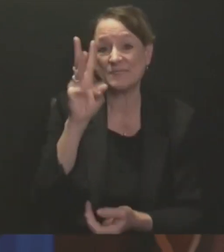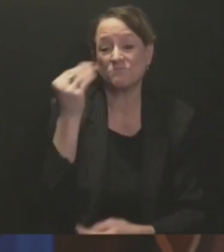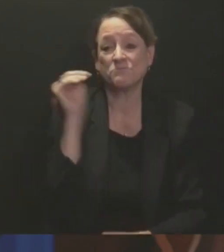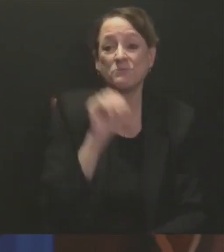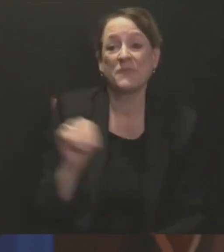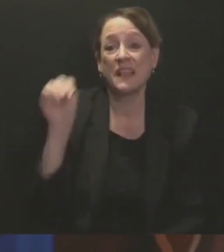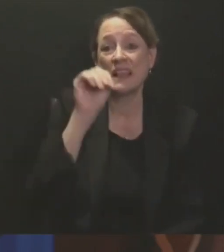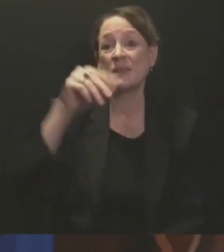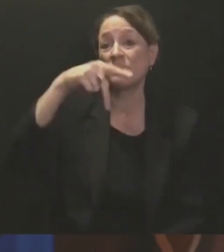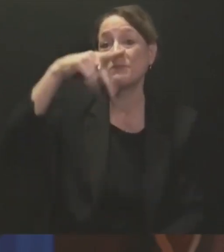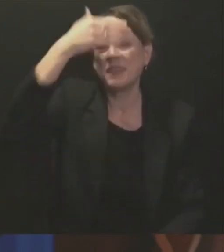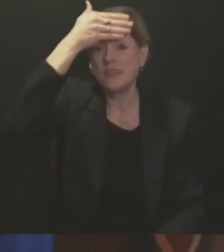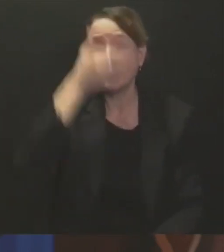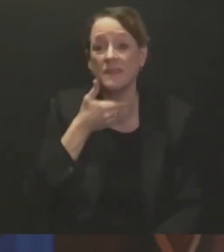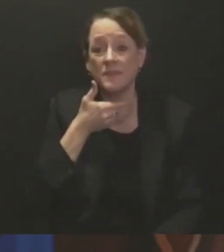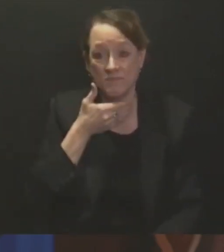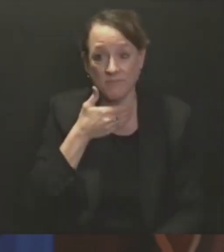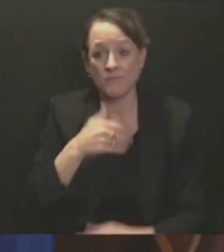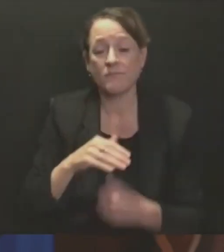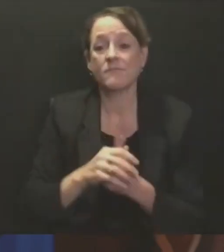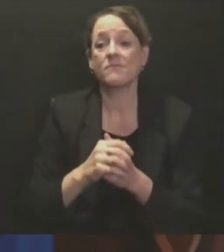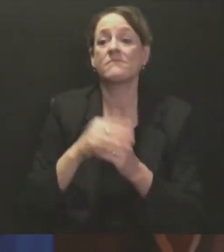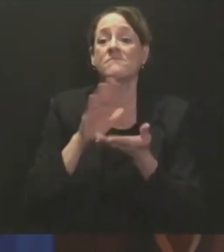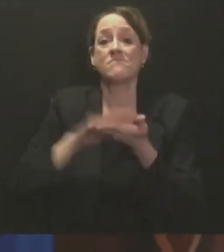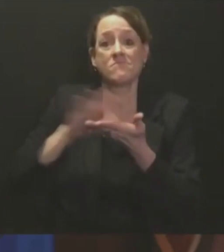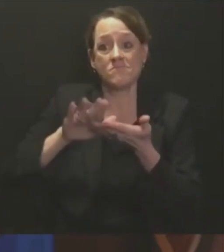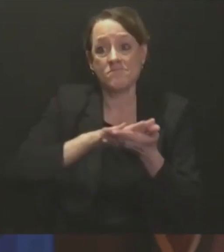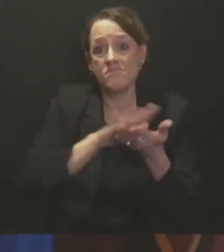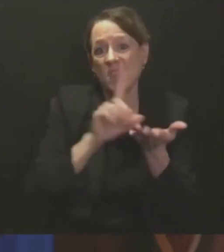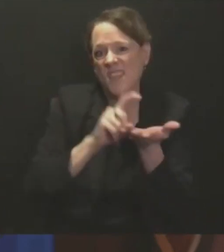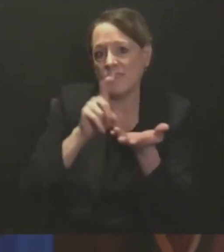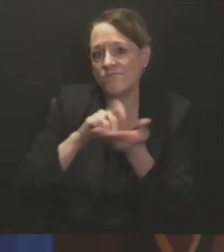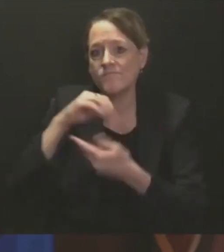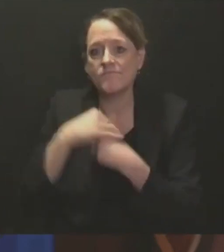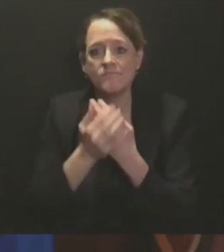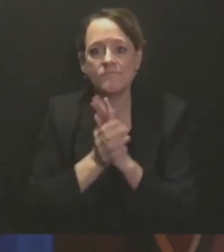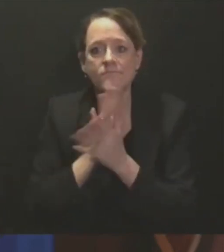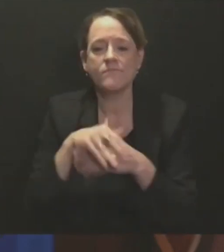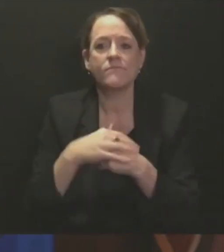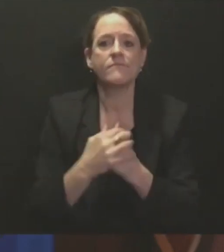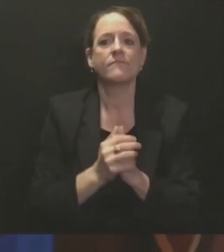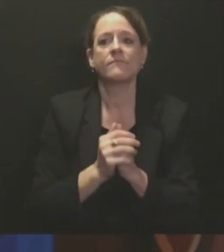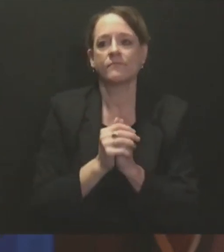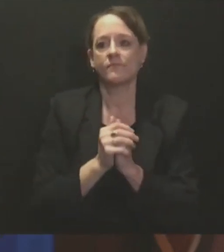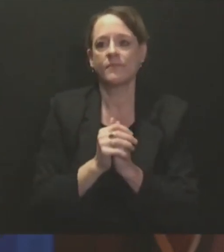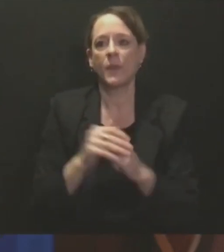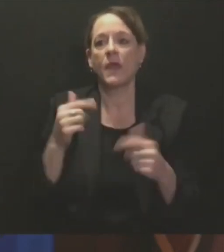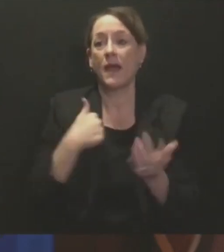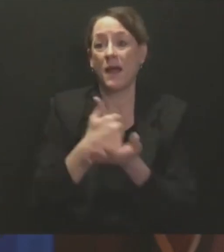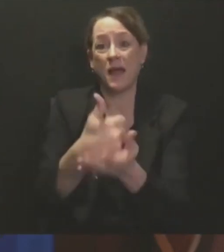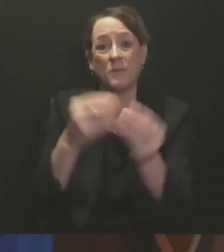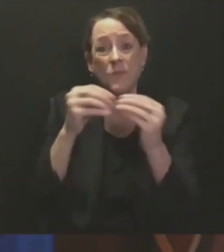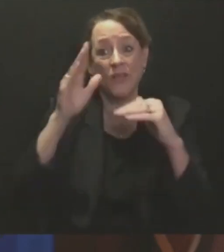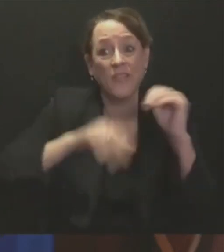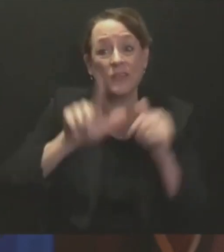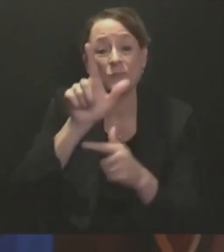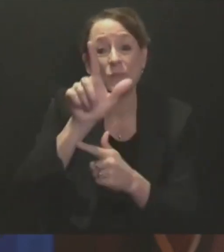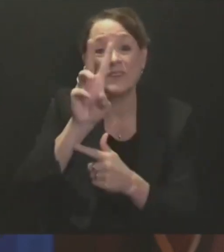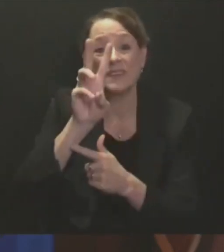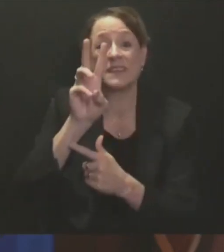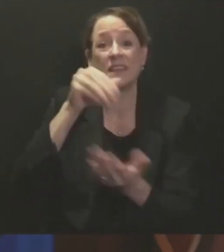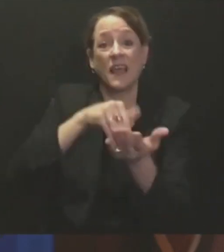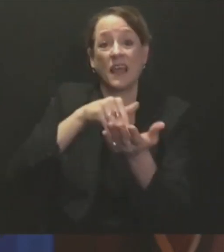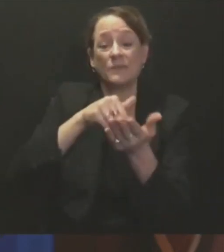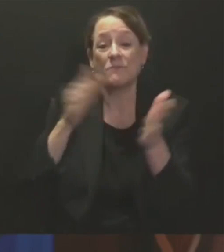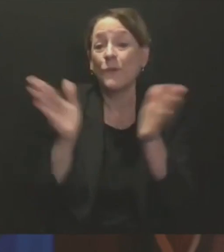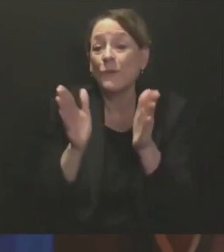communities. We've also assisted more than 26,000 small businesses, helped more than 12,000 households pay rent,